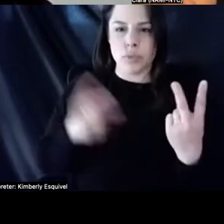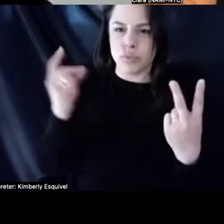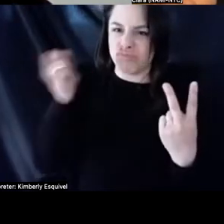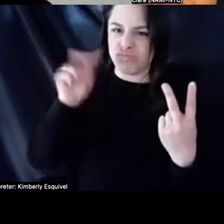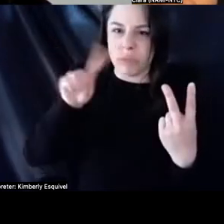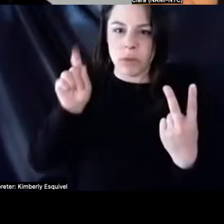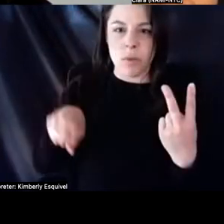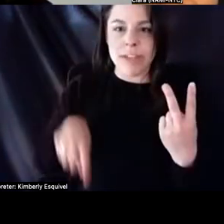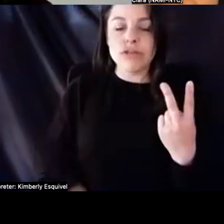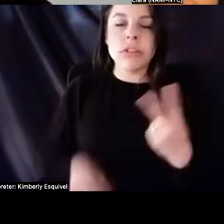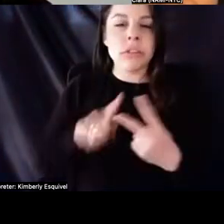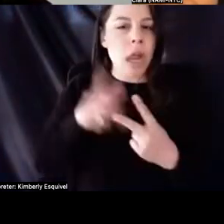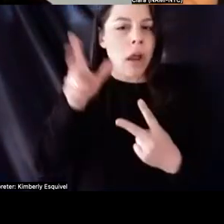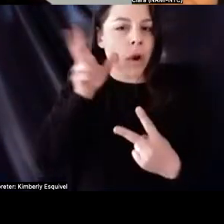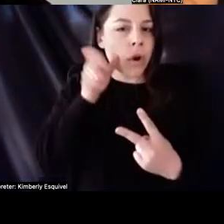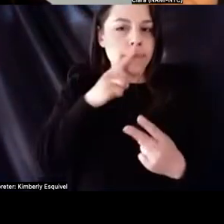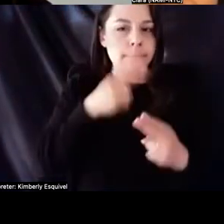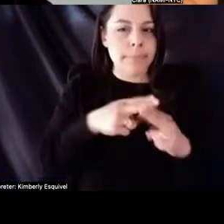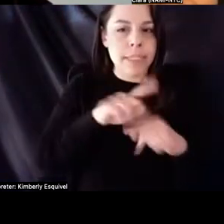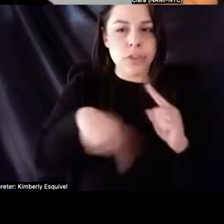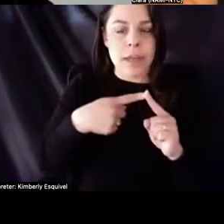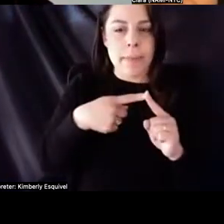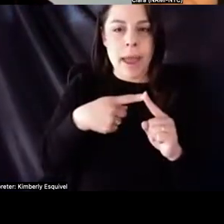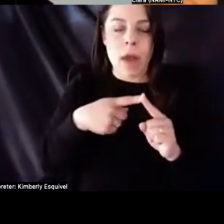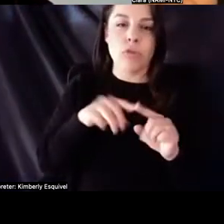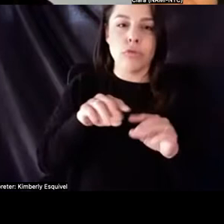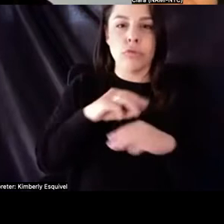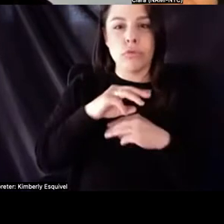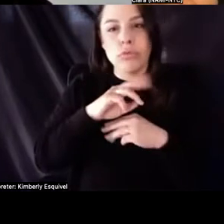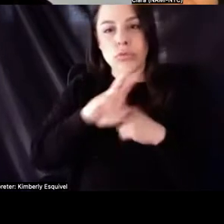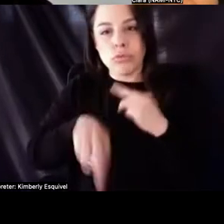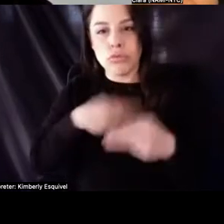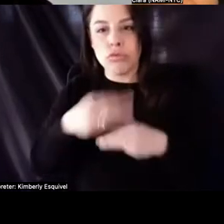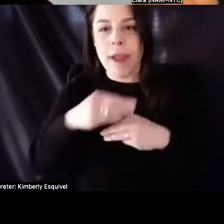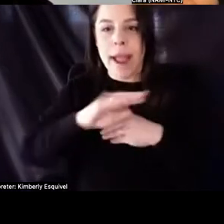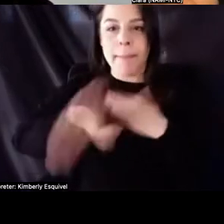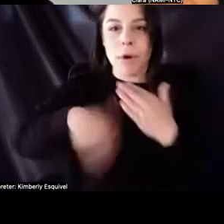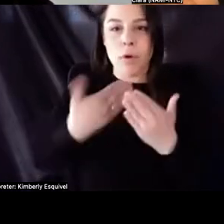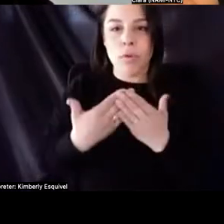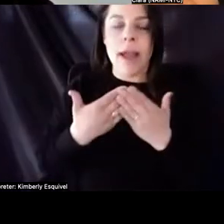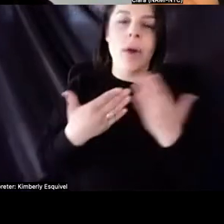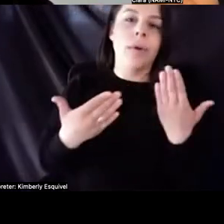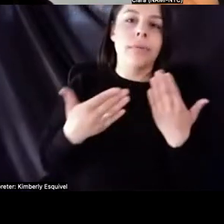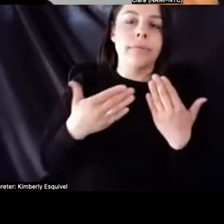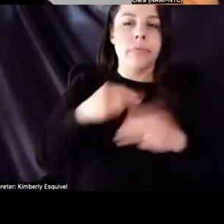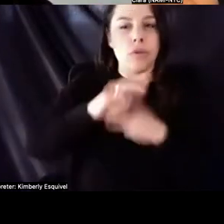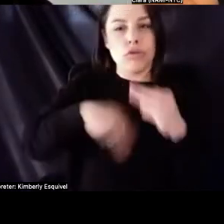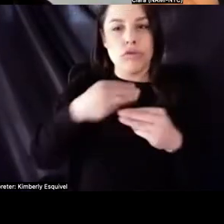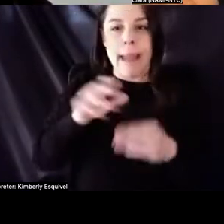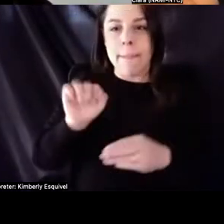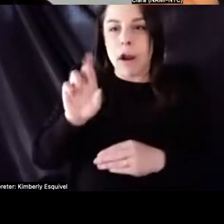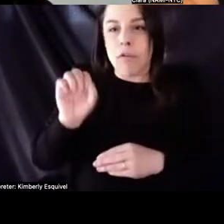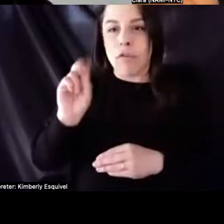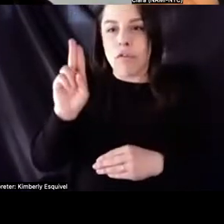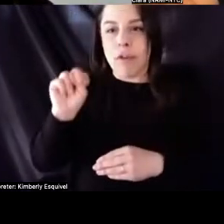I heard what you said about the wrap around, services, which is really the case management. Uh, and isn't that the